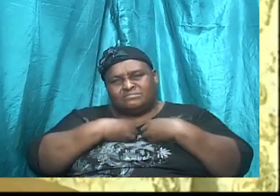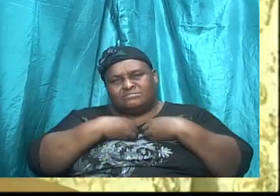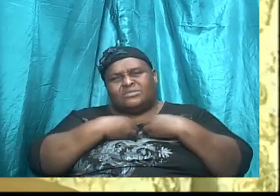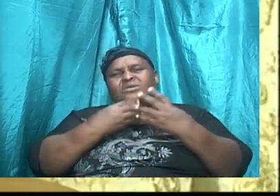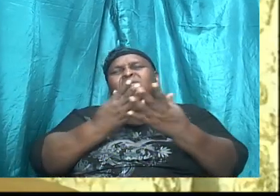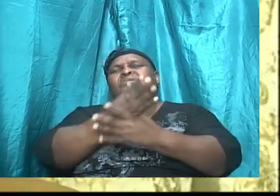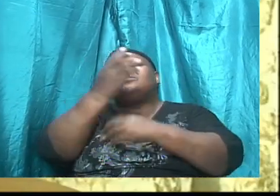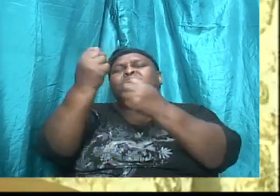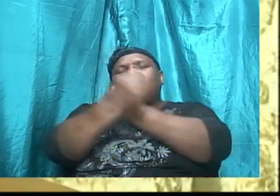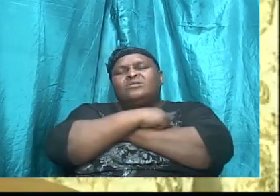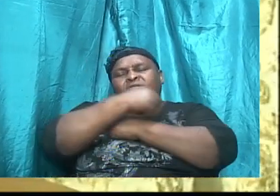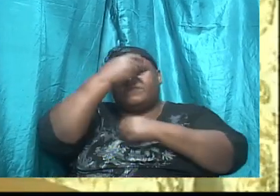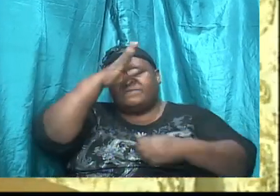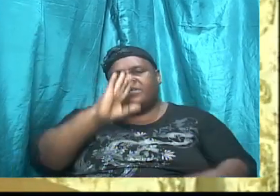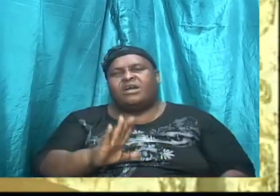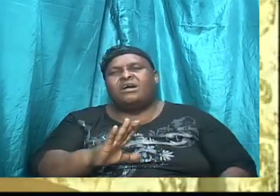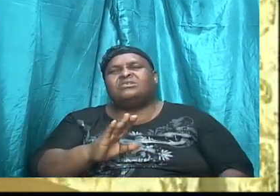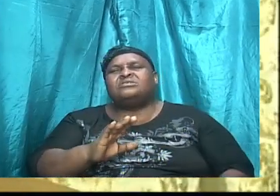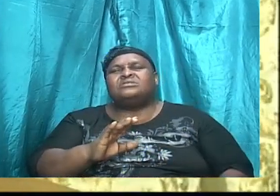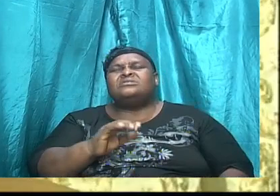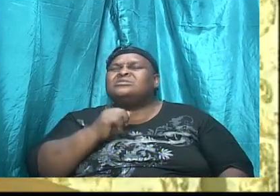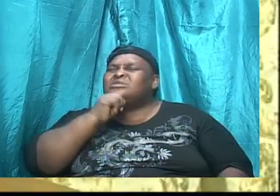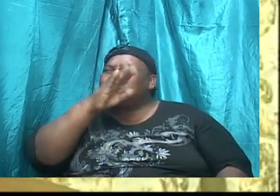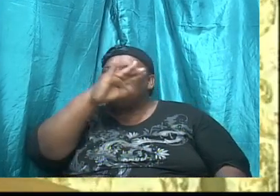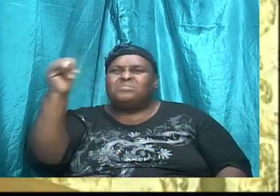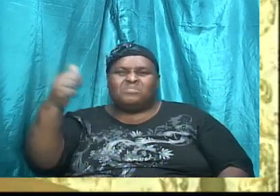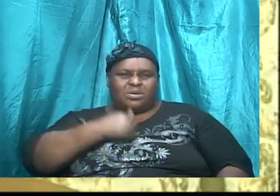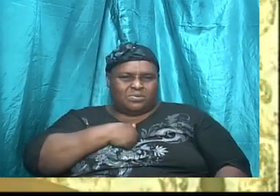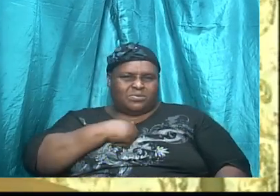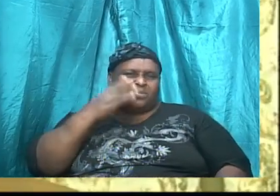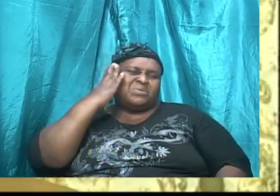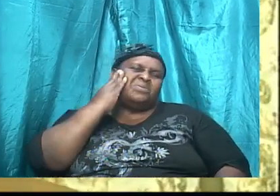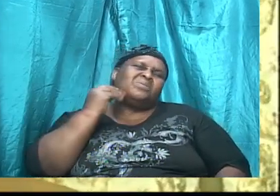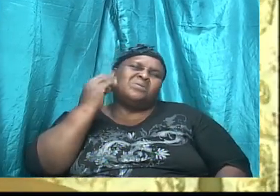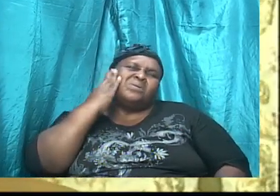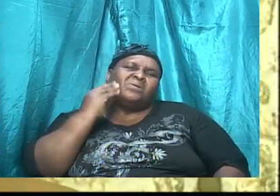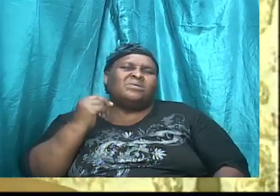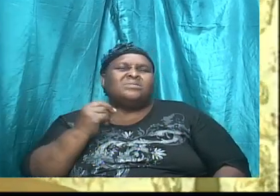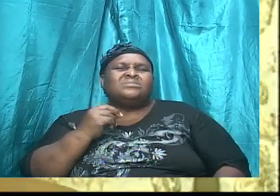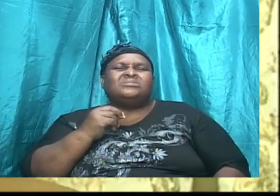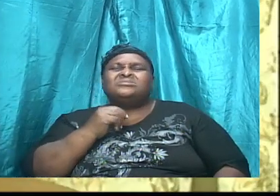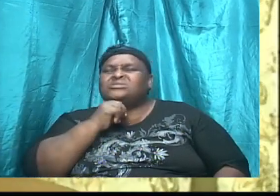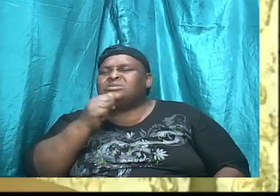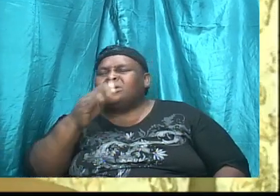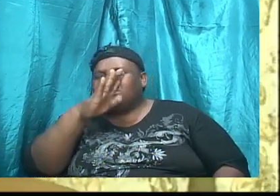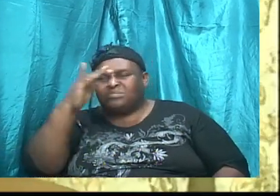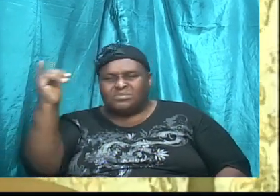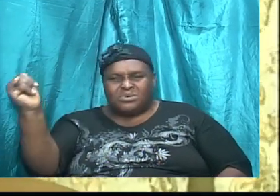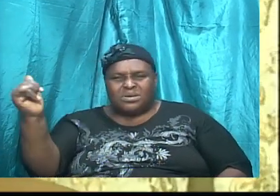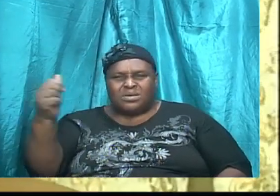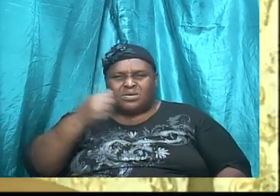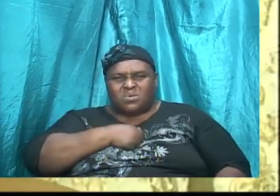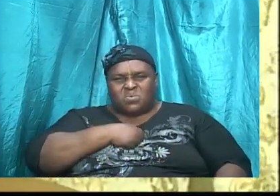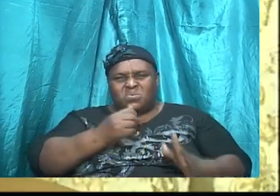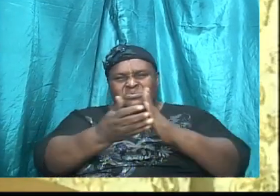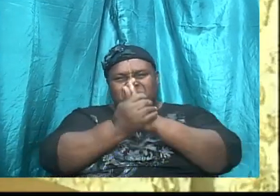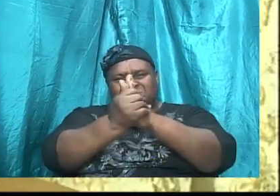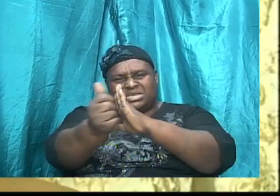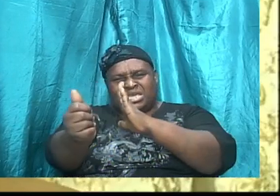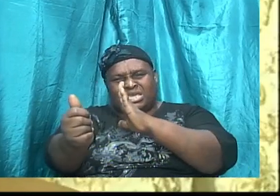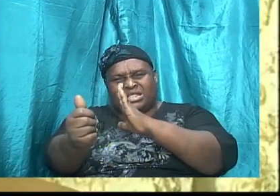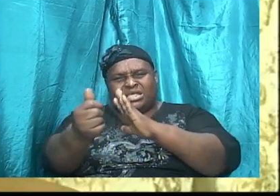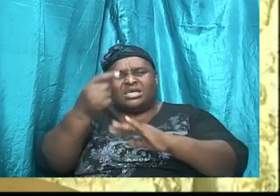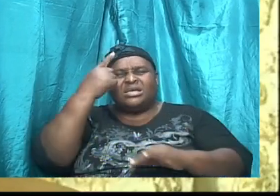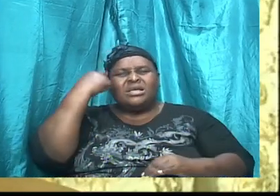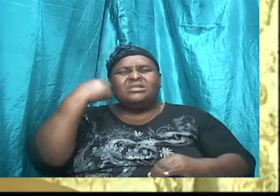the love of God, so it's not by our own experience, it's not by our own skill, it's not